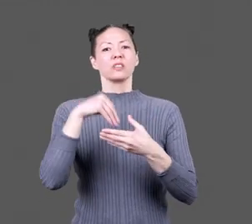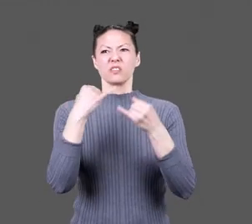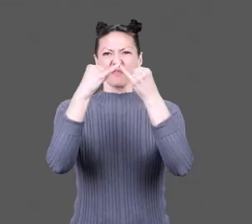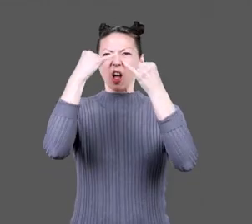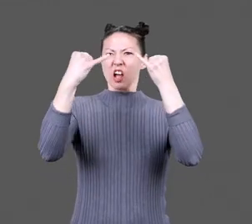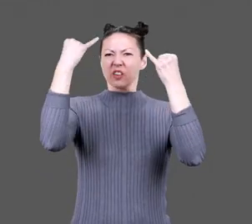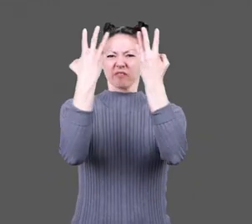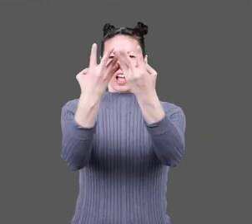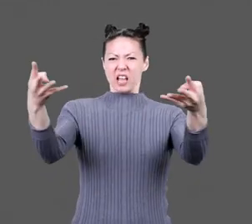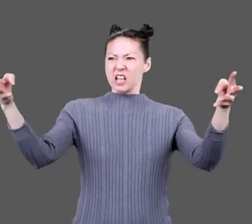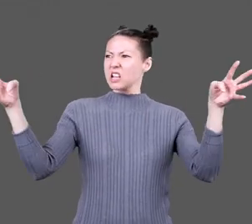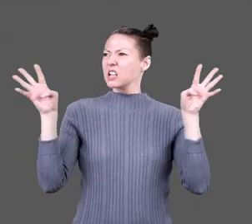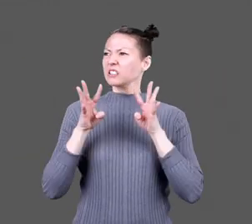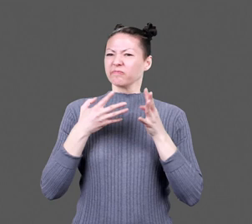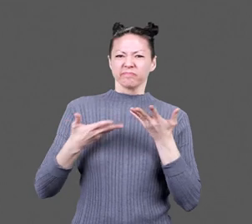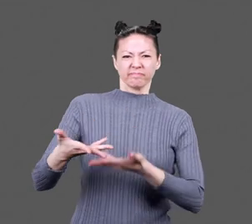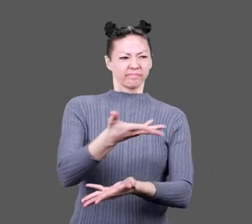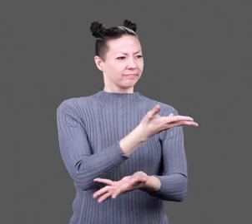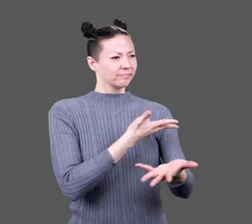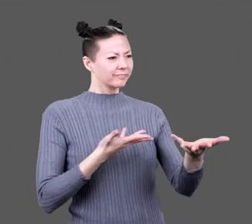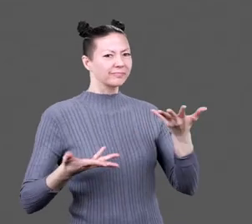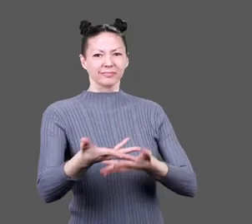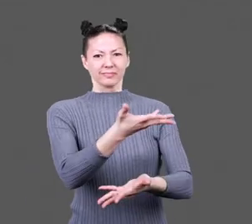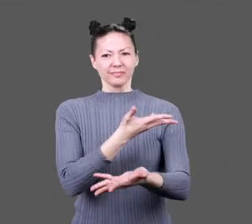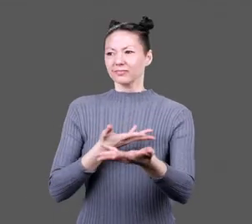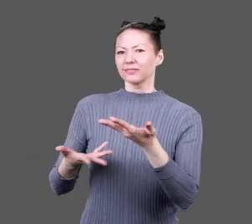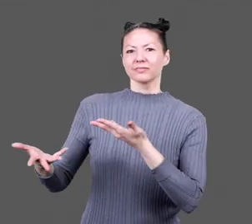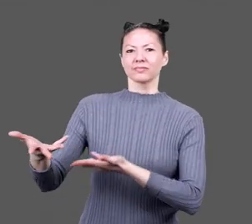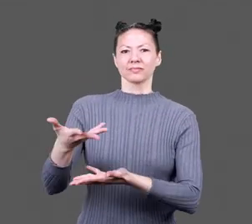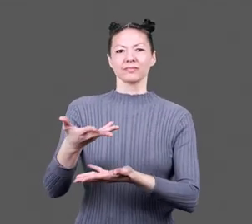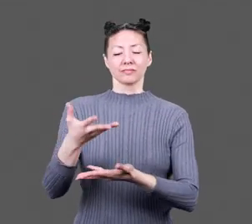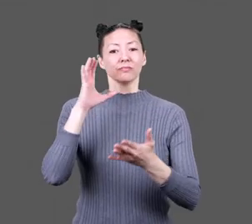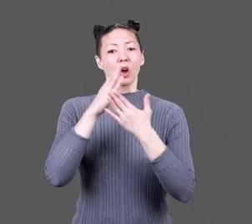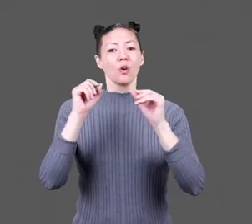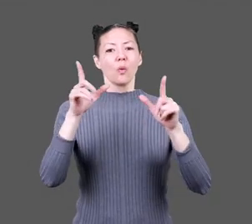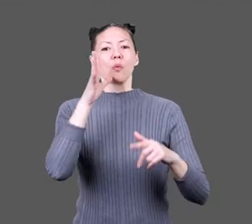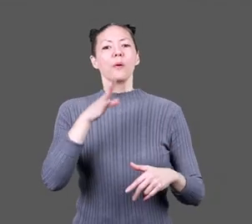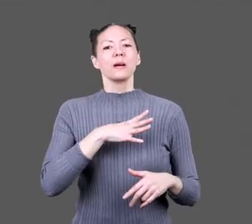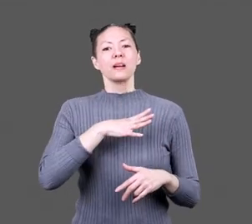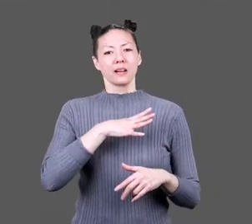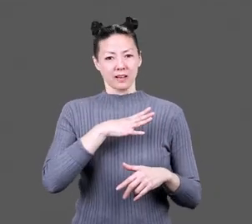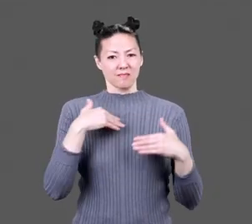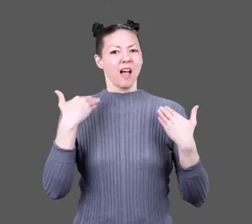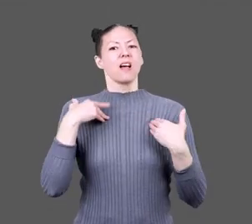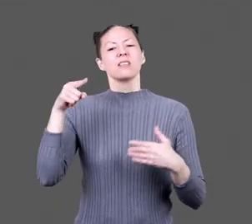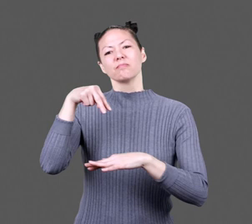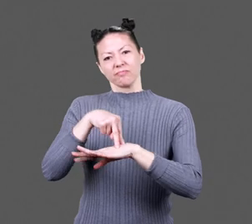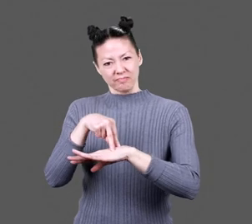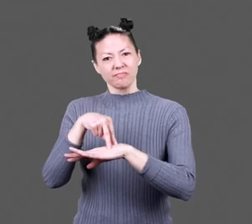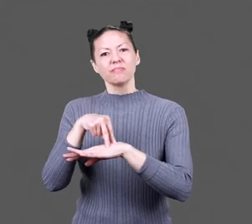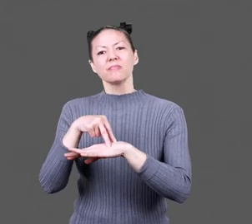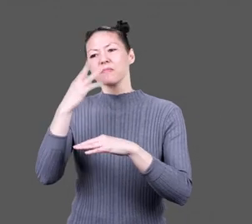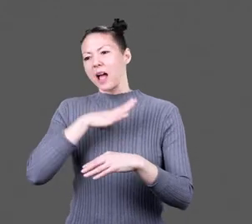as well as life within the barbed wire fence, was shared. In photos, young men lean over a paper.